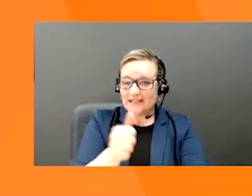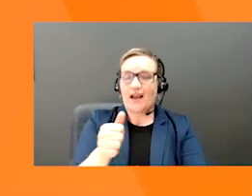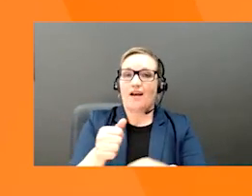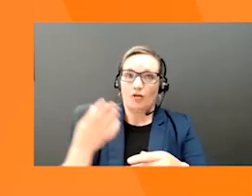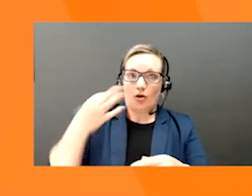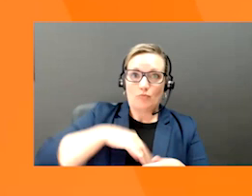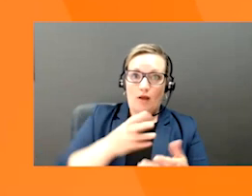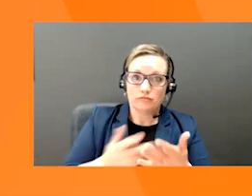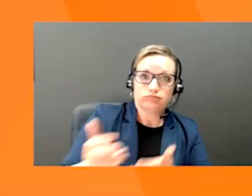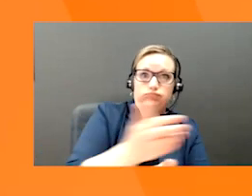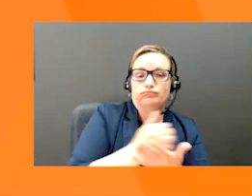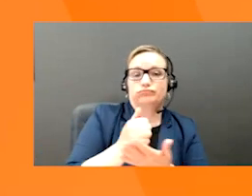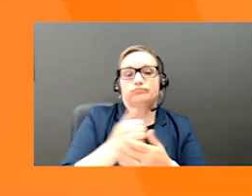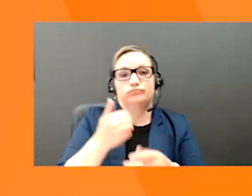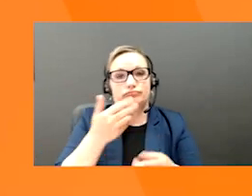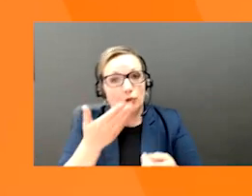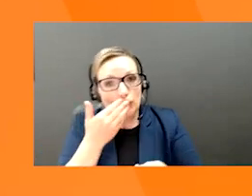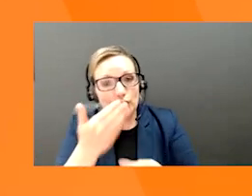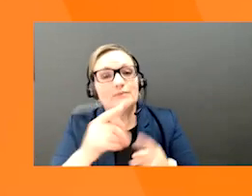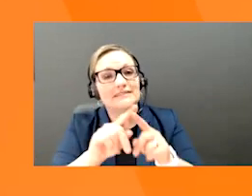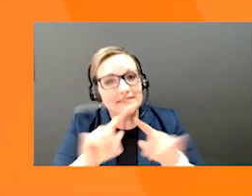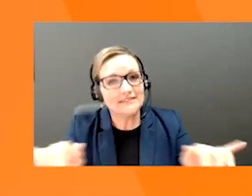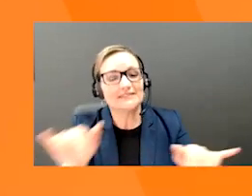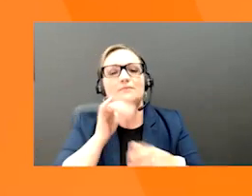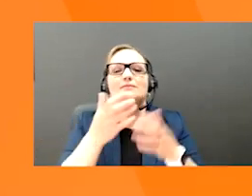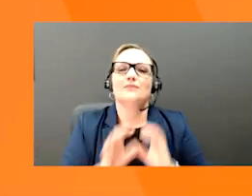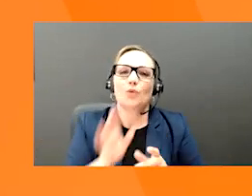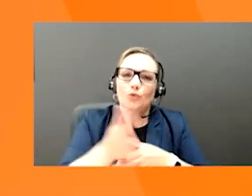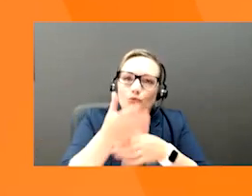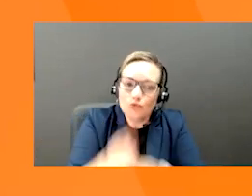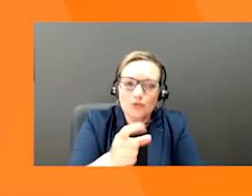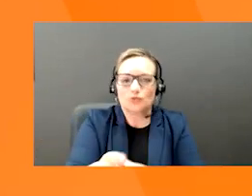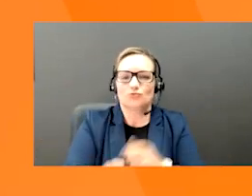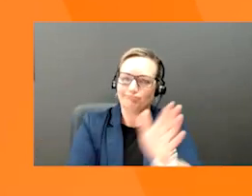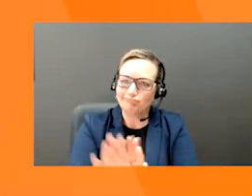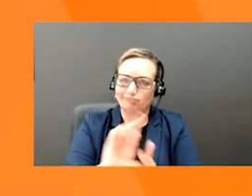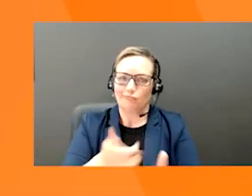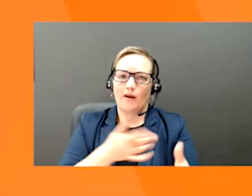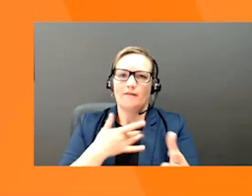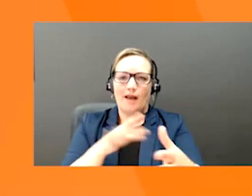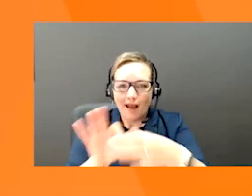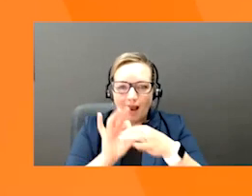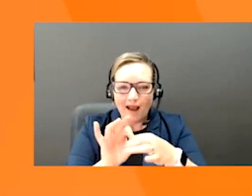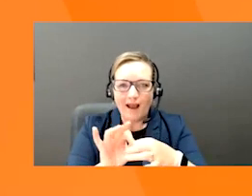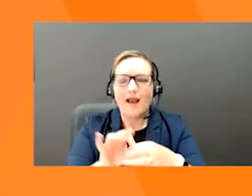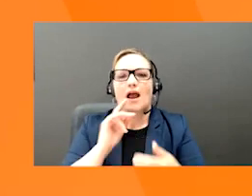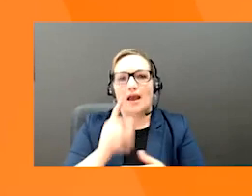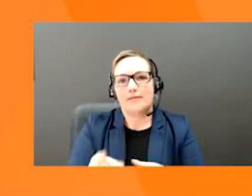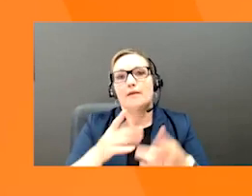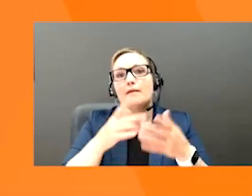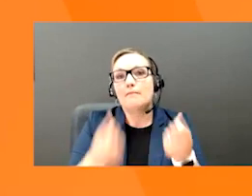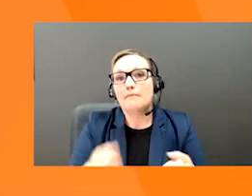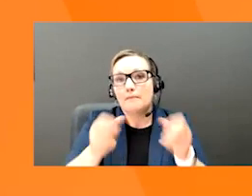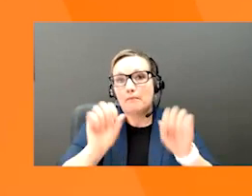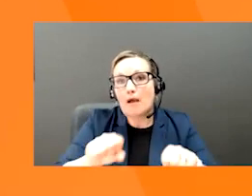sales. The website drives trust, consumer awareness, encourages loyalty and retention, and will work to push sales across other